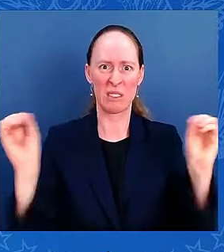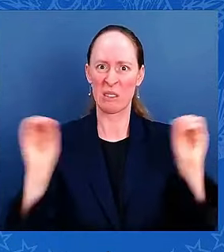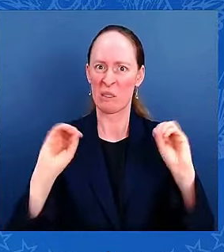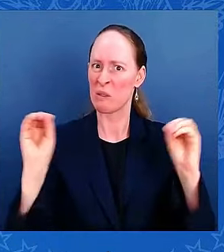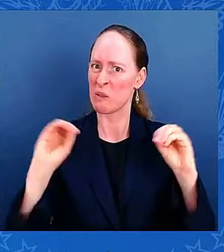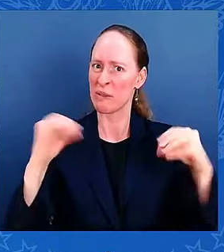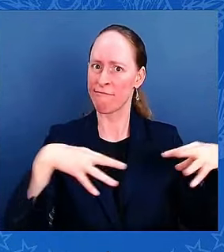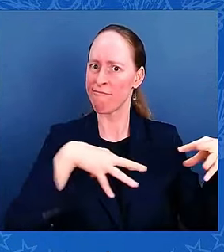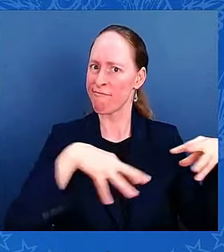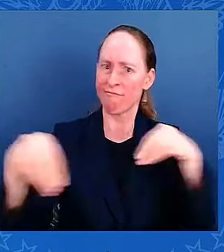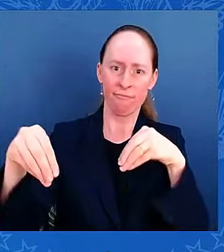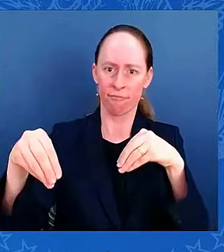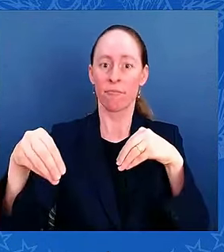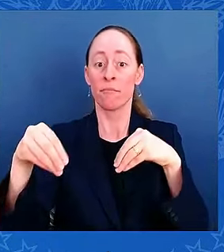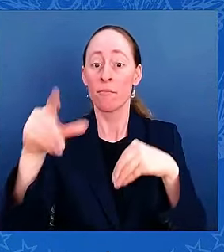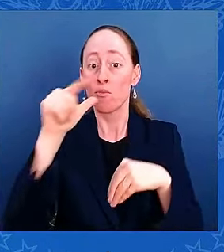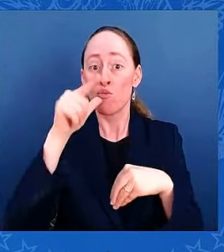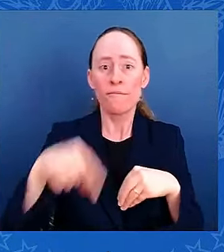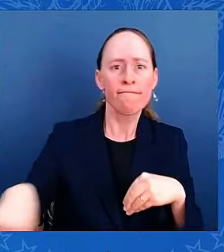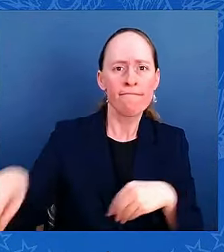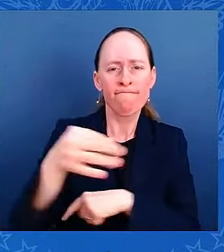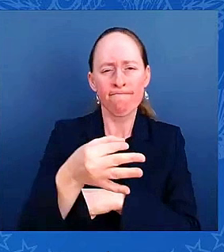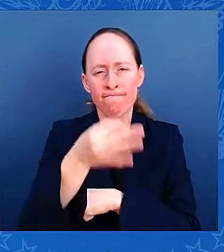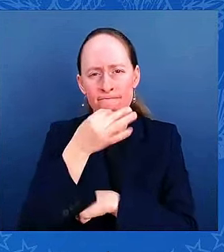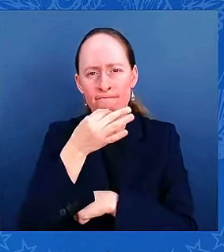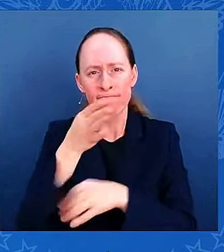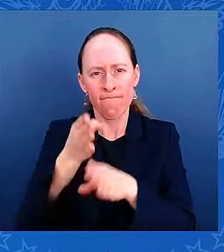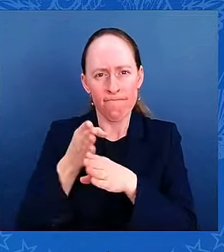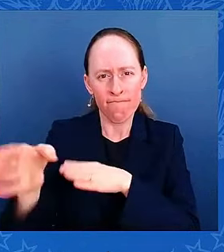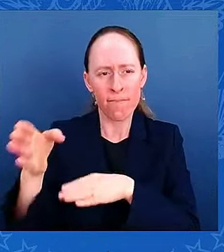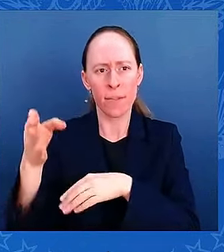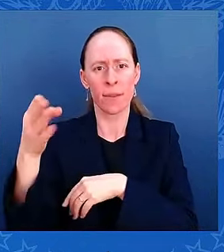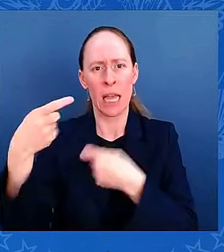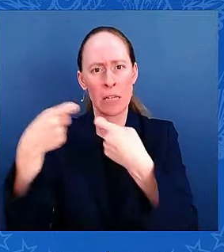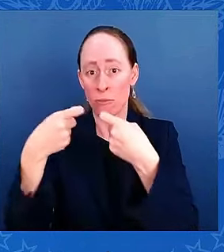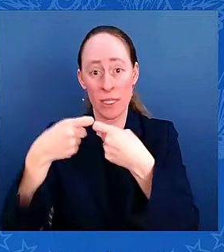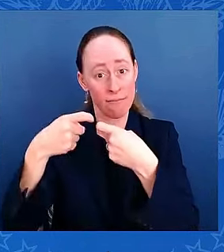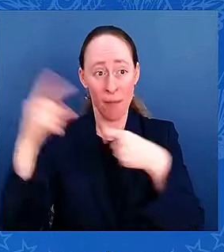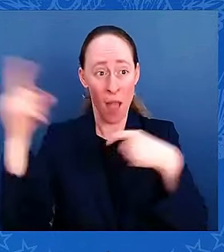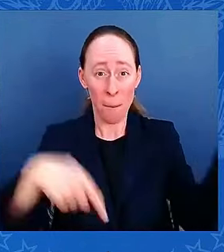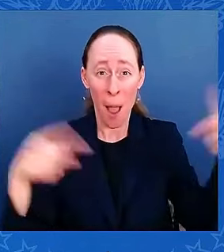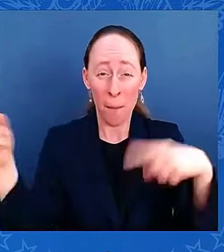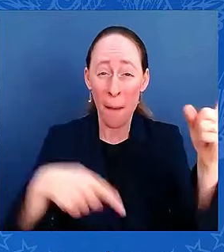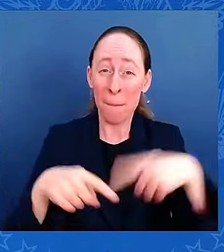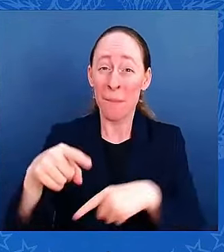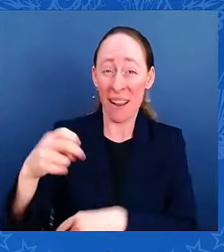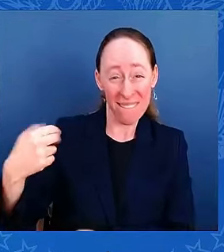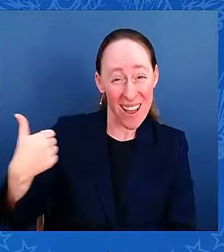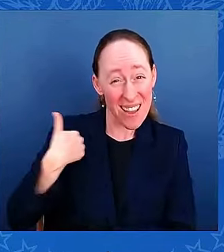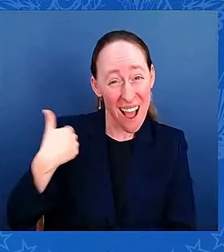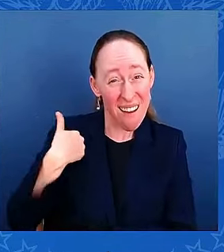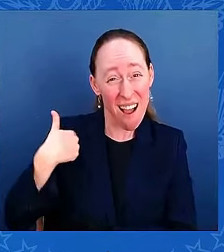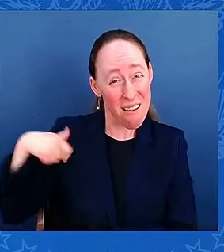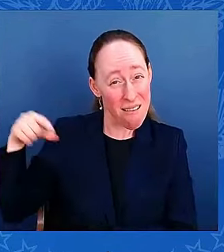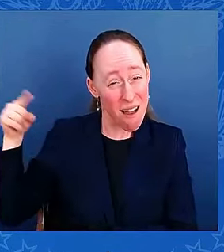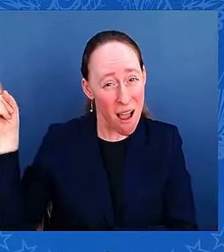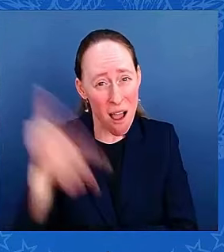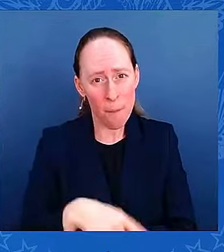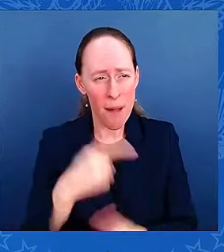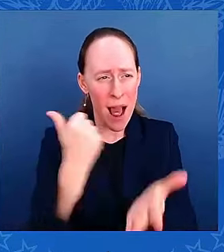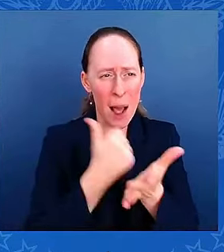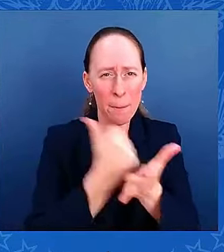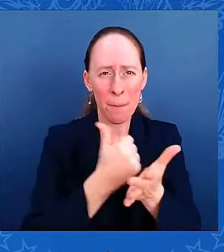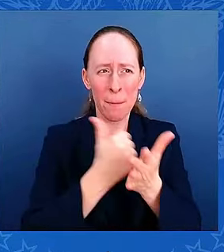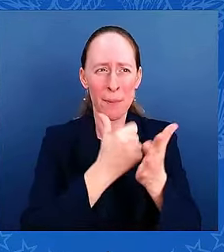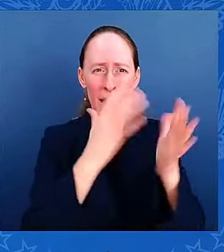restore power across the state. In addition, the federal aviation has authorized Florida power and light to